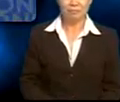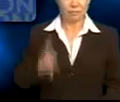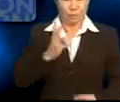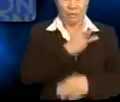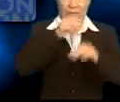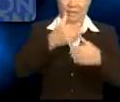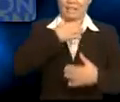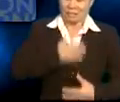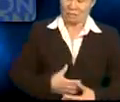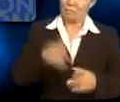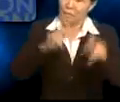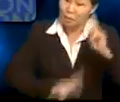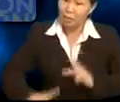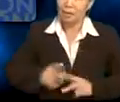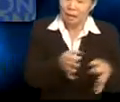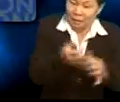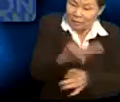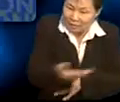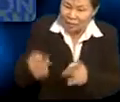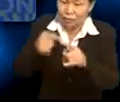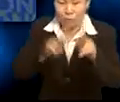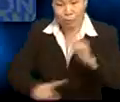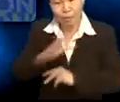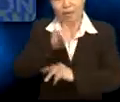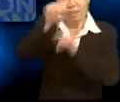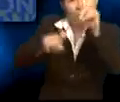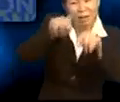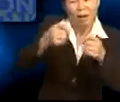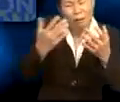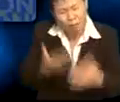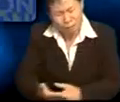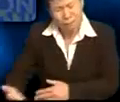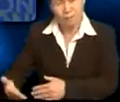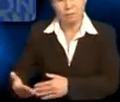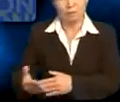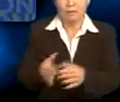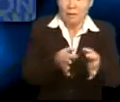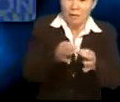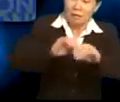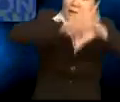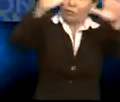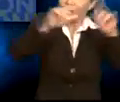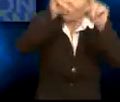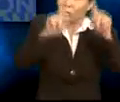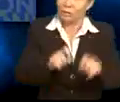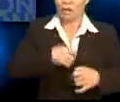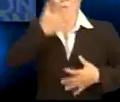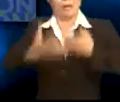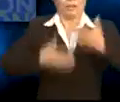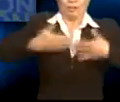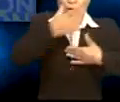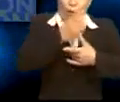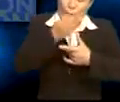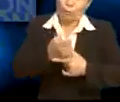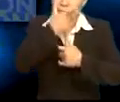We can greet people, explain things to people, inquire about things, clarify questions, express joy